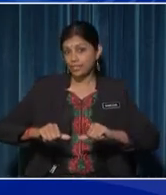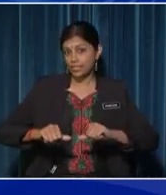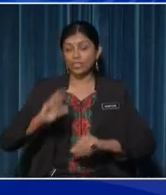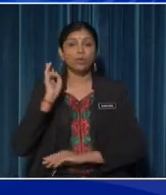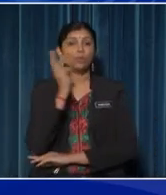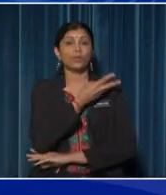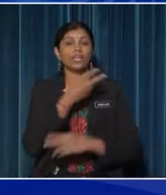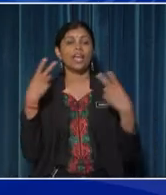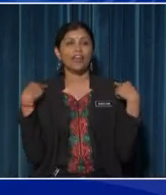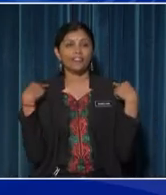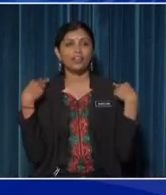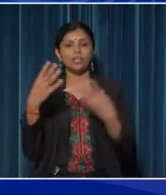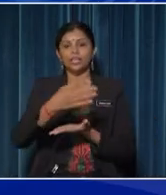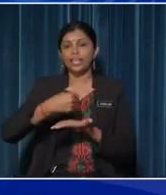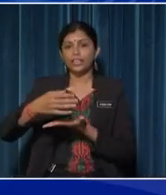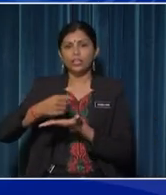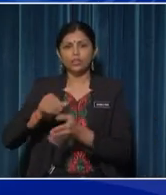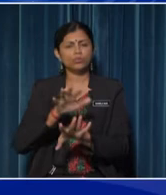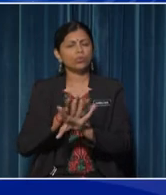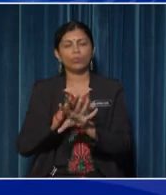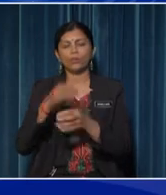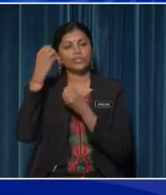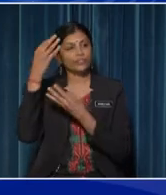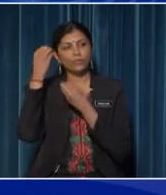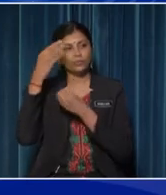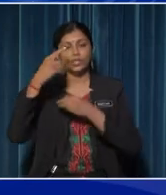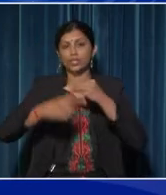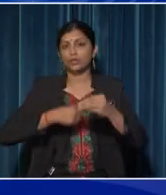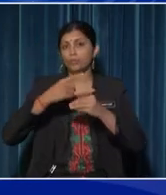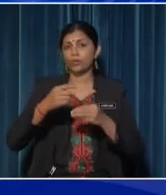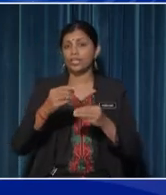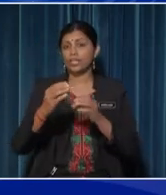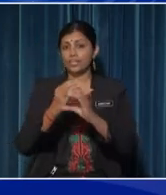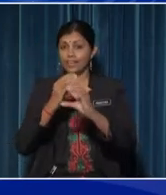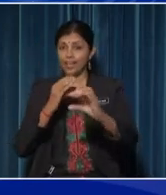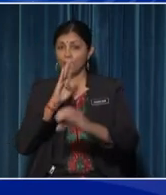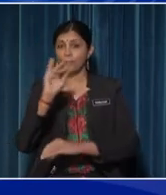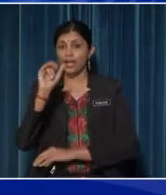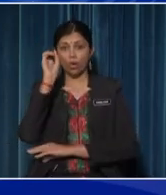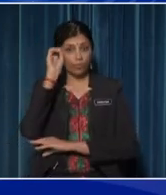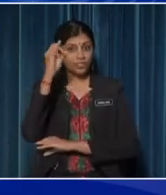we have gathered so much information about a car by observing